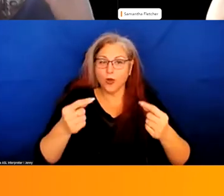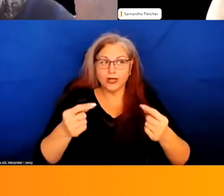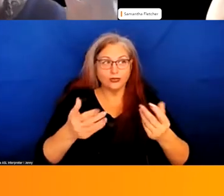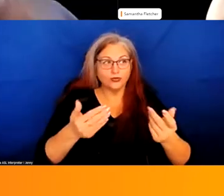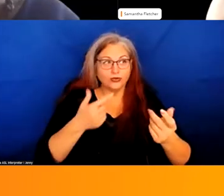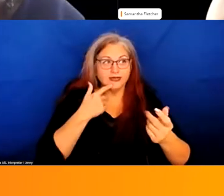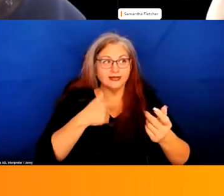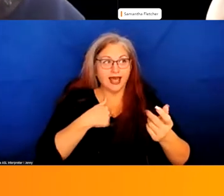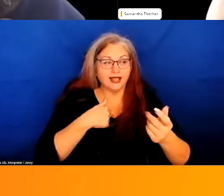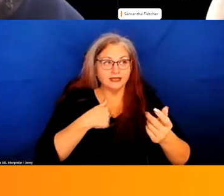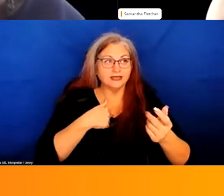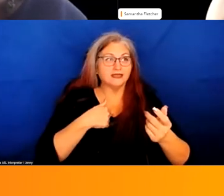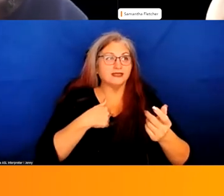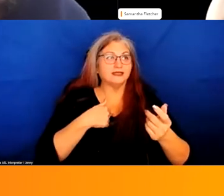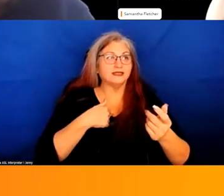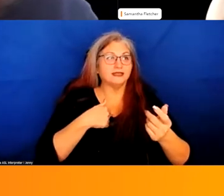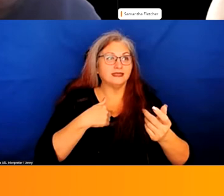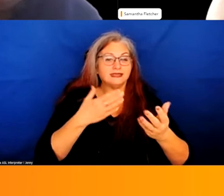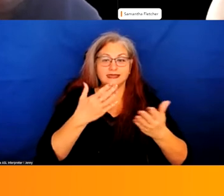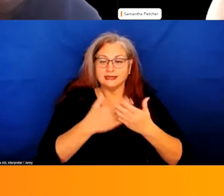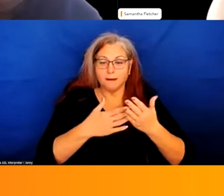give the rest of us some pointers.